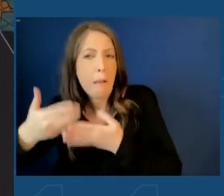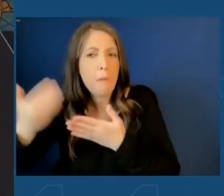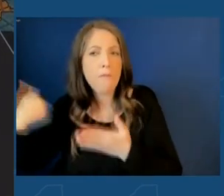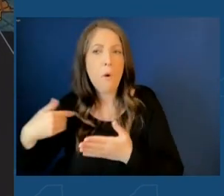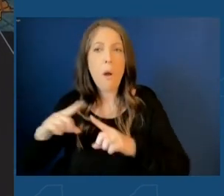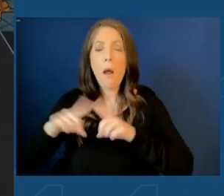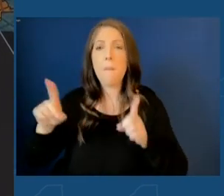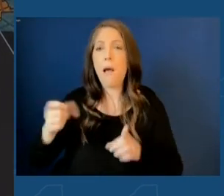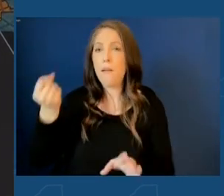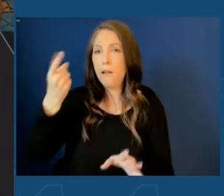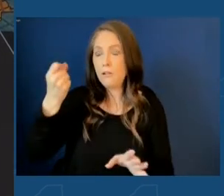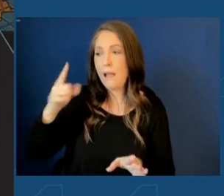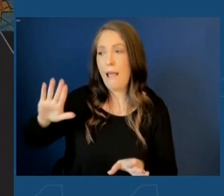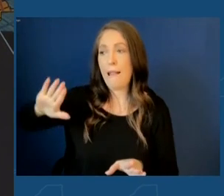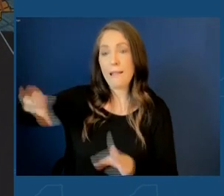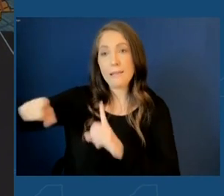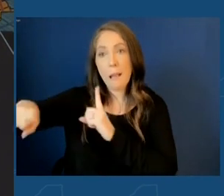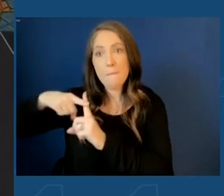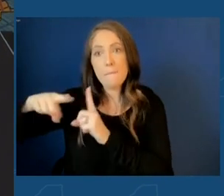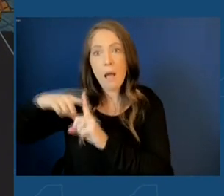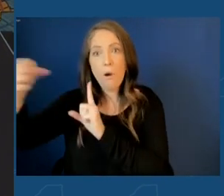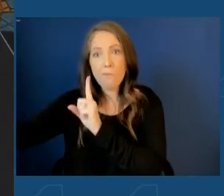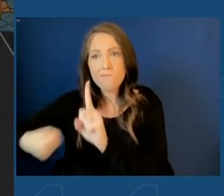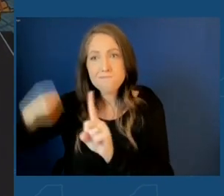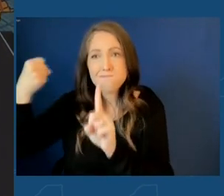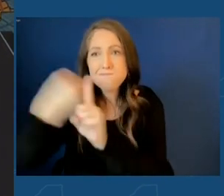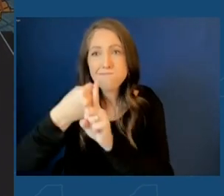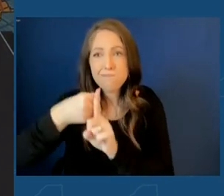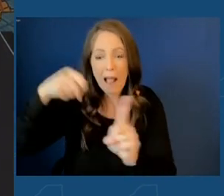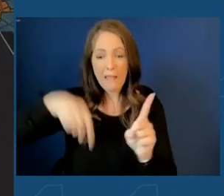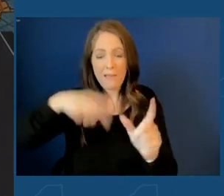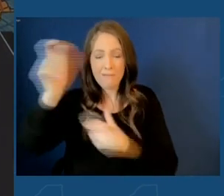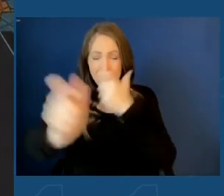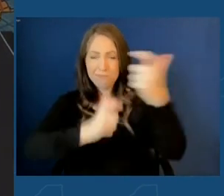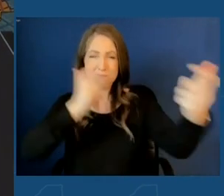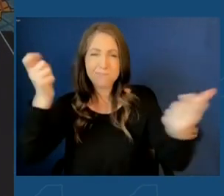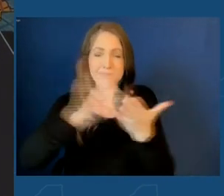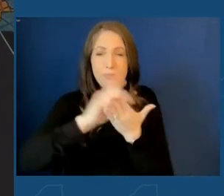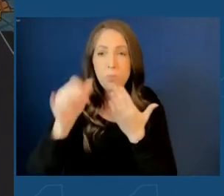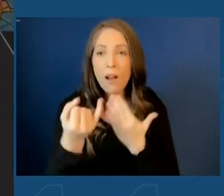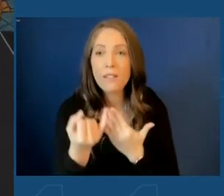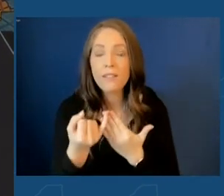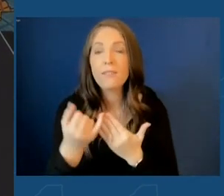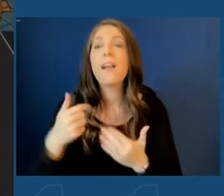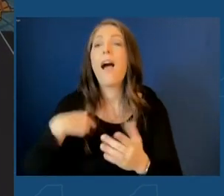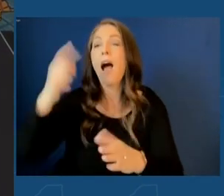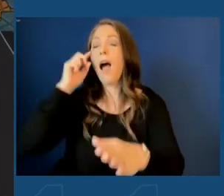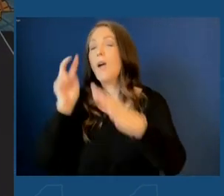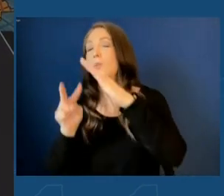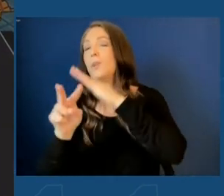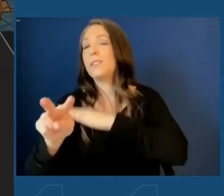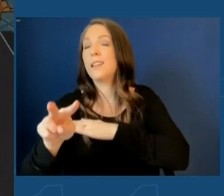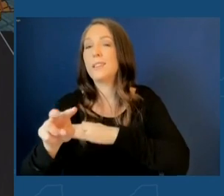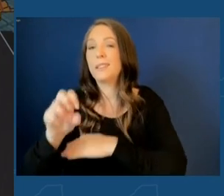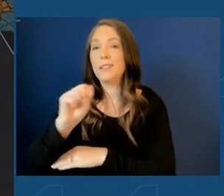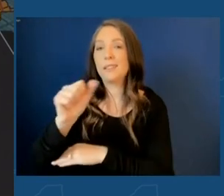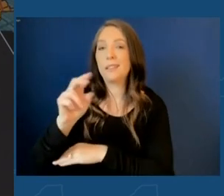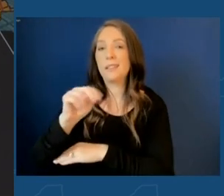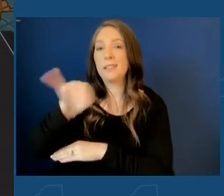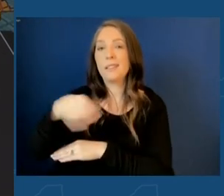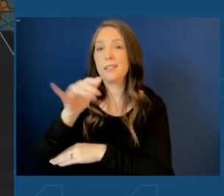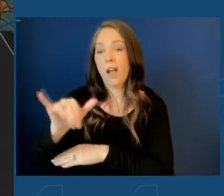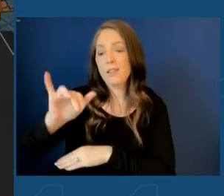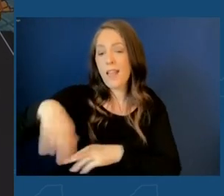impact of this mega project, I predict that Sanjay may soon be as